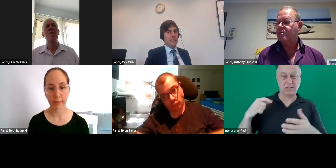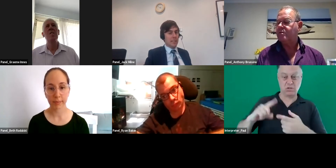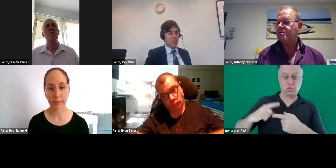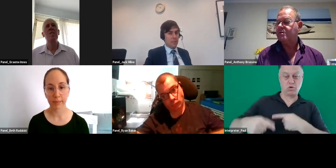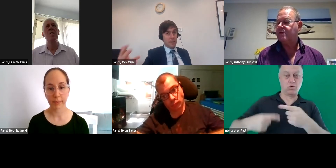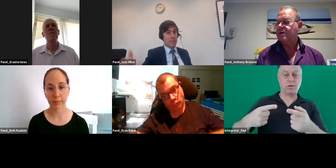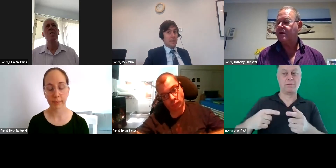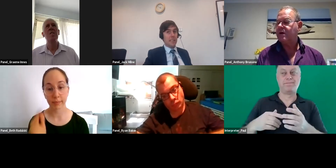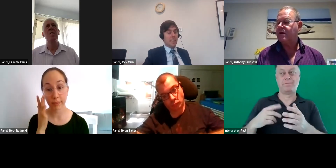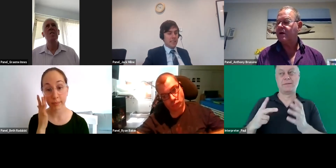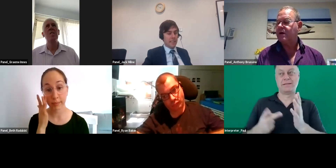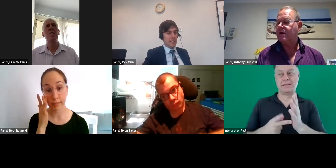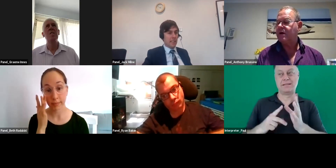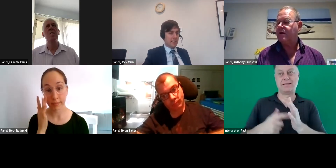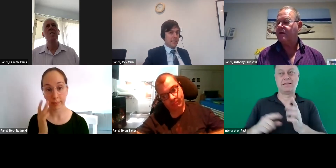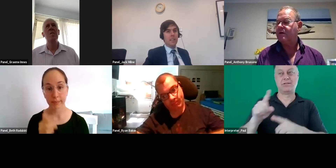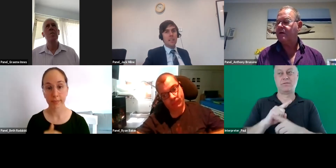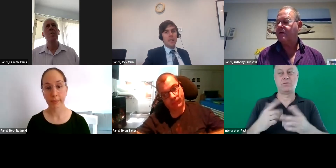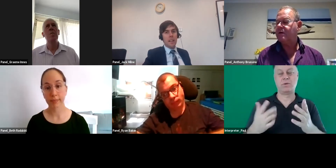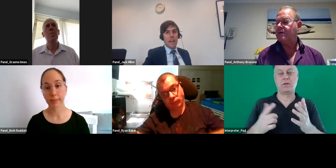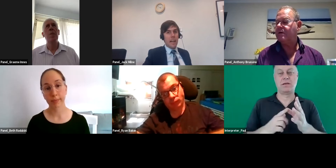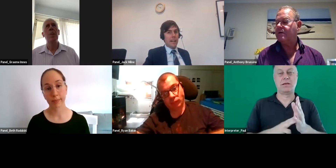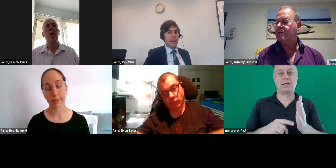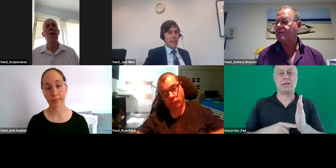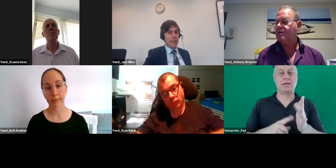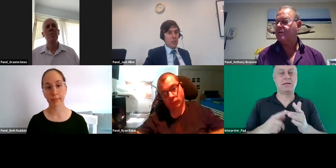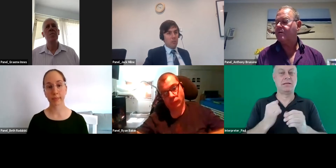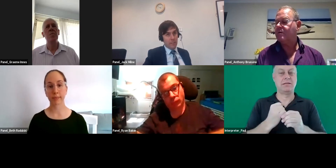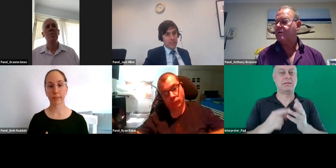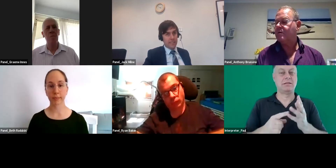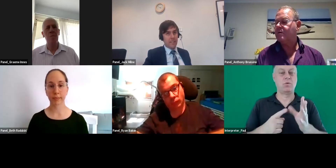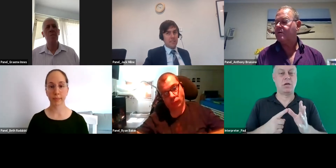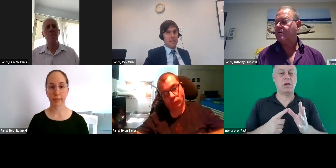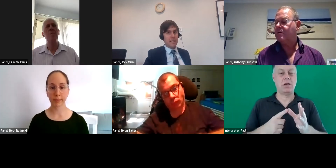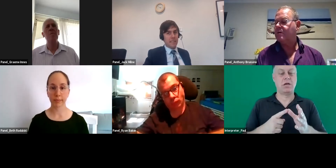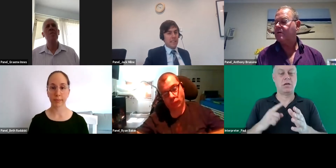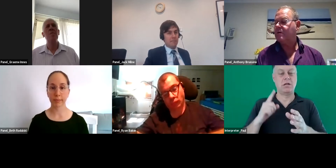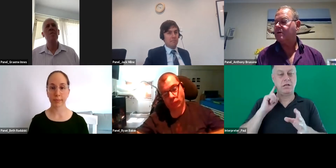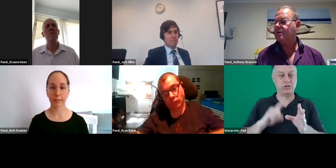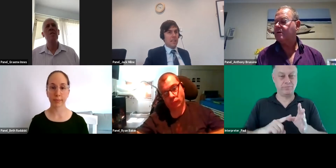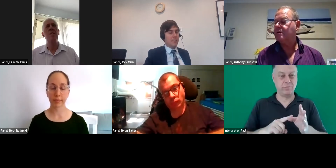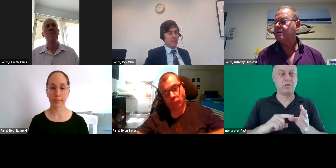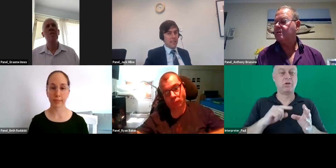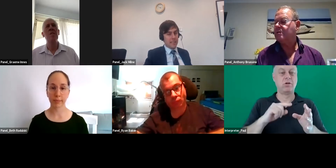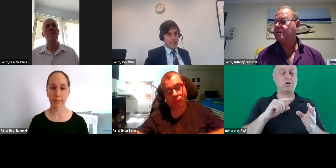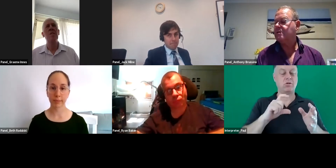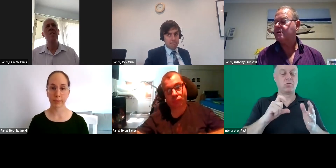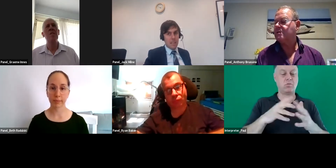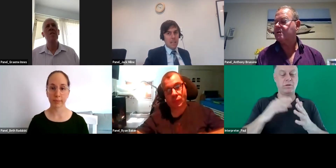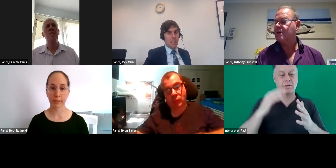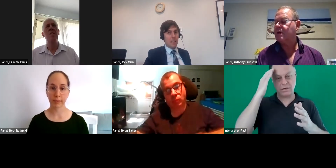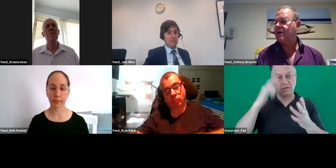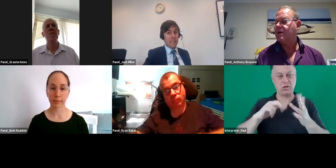second year conference in antigua last year and at the commonwealth heads of governments meeting that heads of state